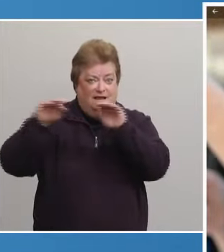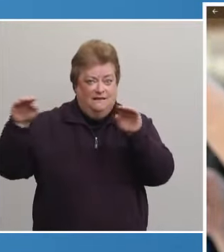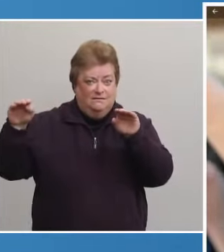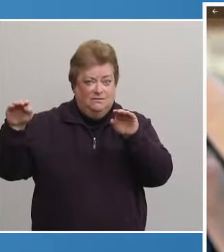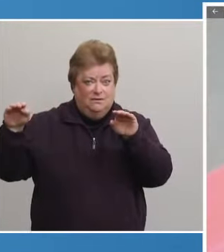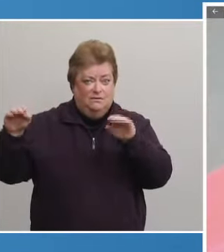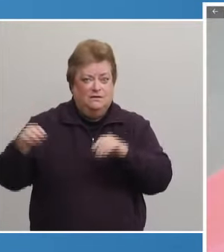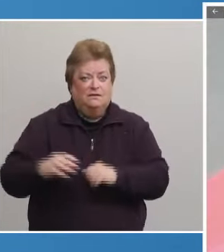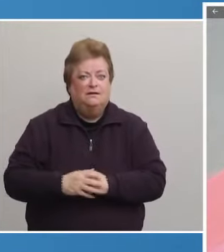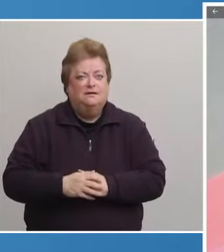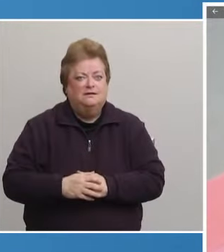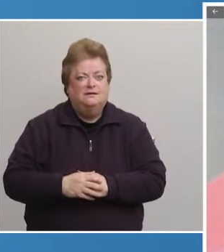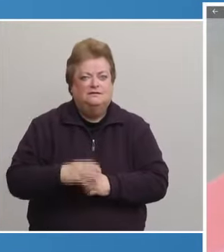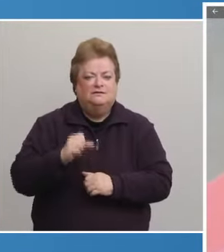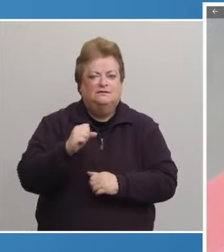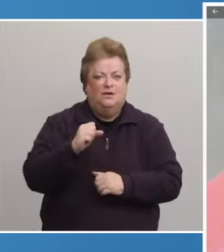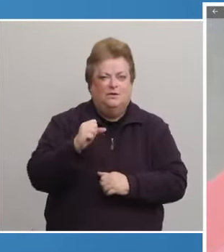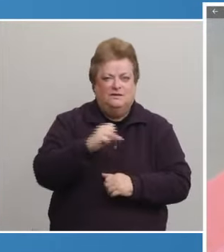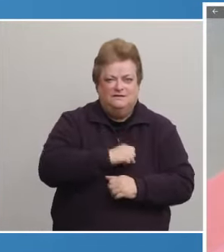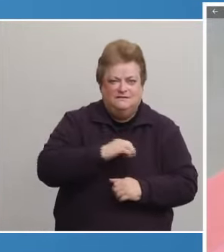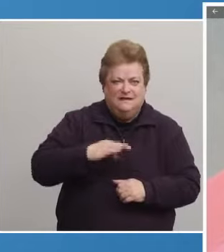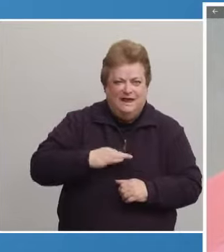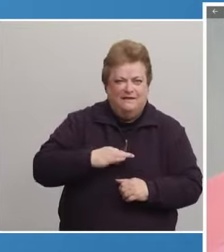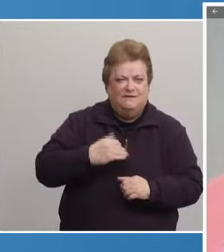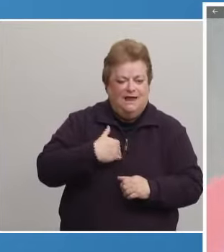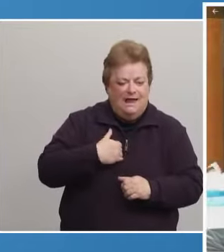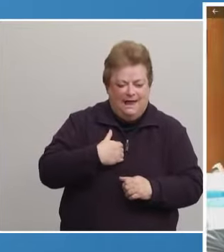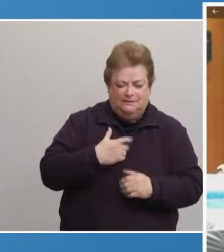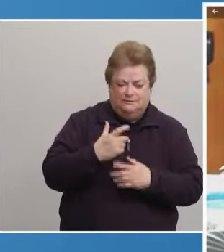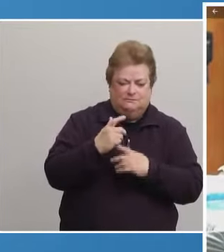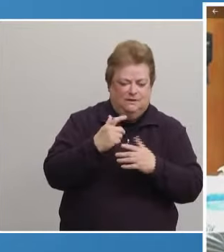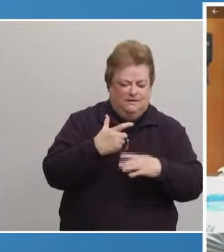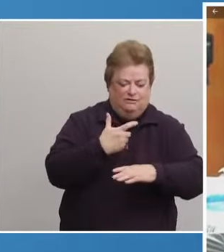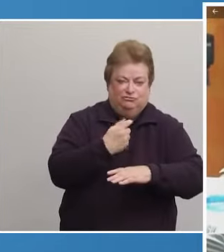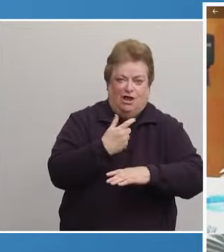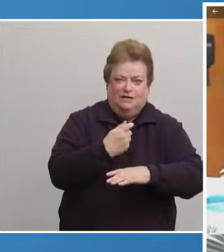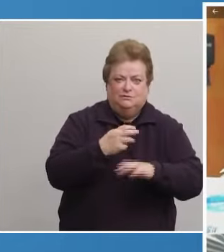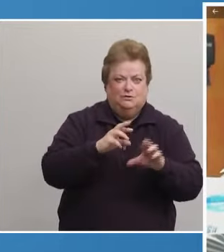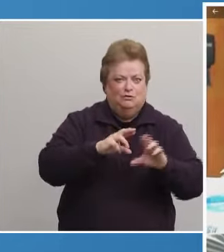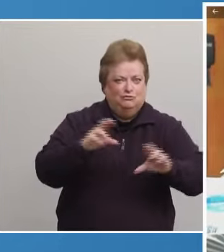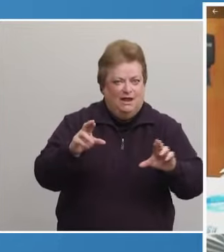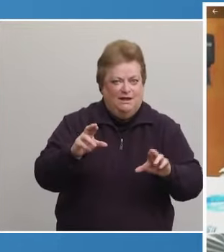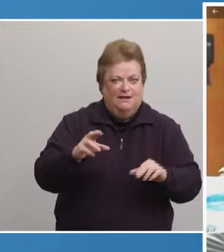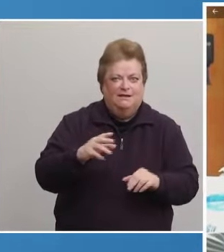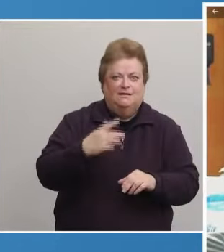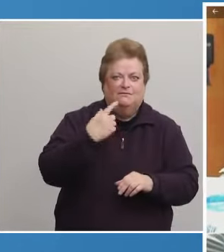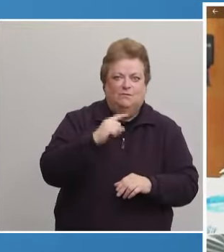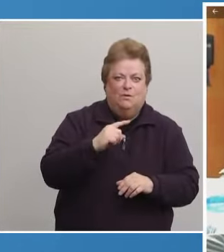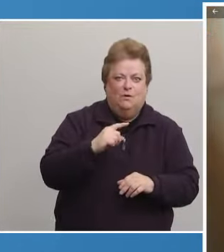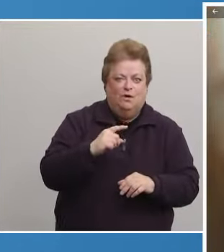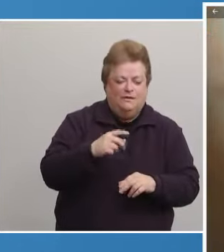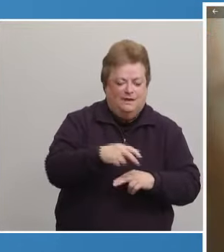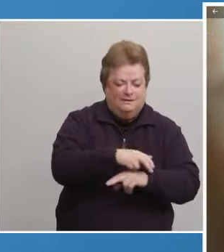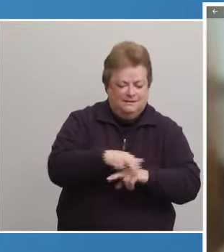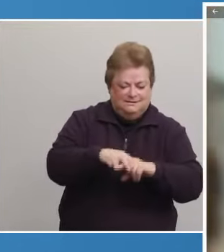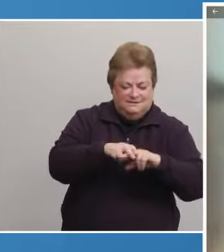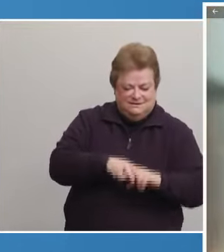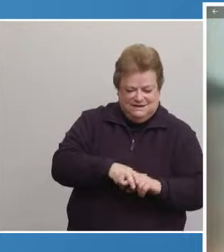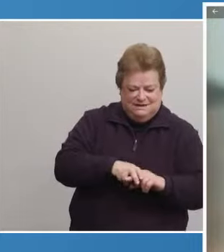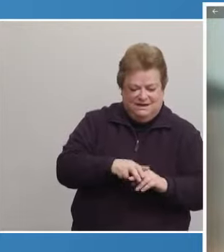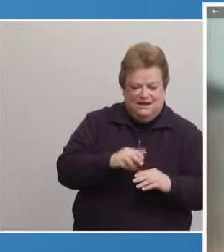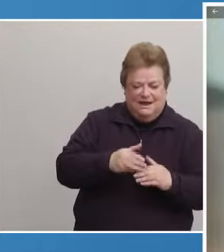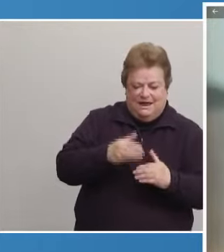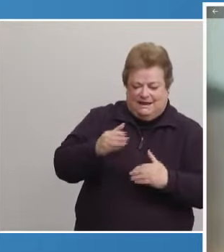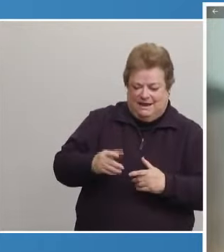sorry. Dedicated staff filled numerous syringes with COVID-19 vaccine. Those being vaccinated took a seat next to the